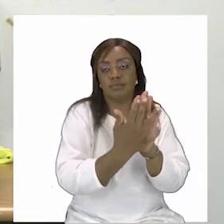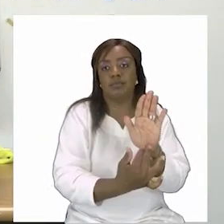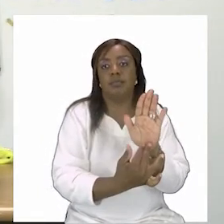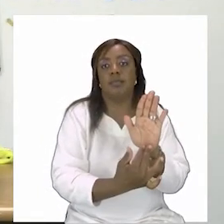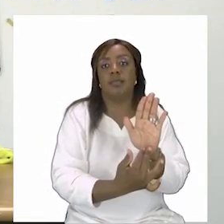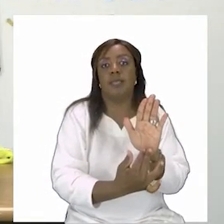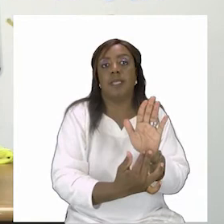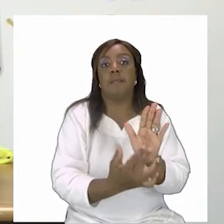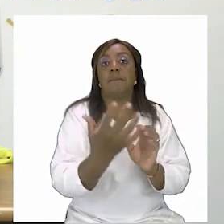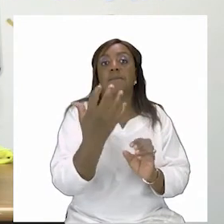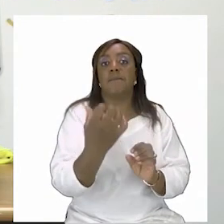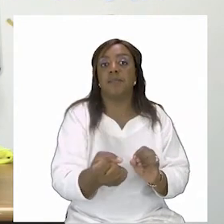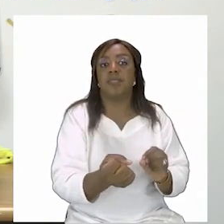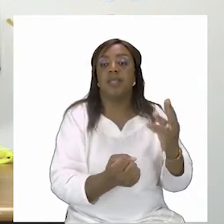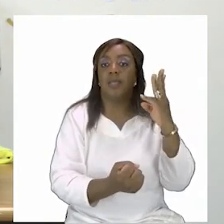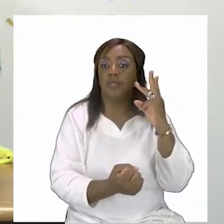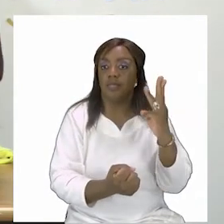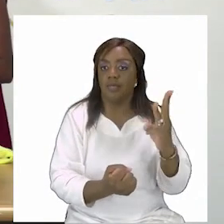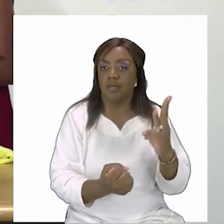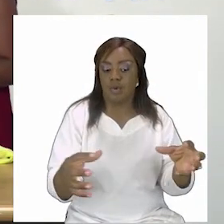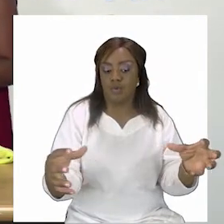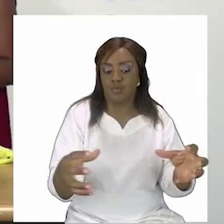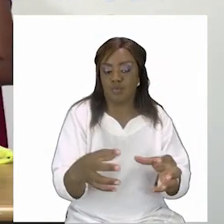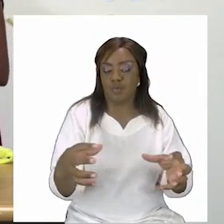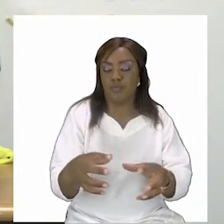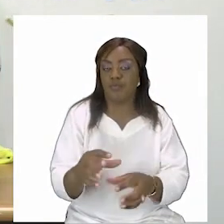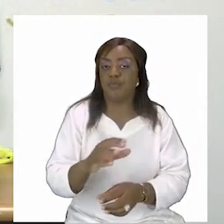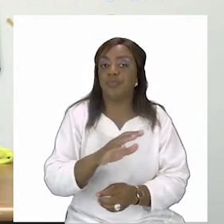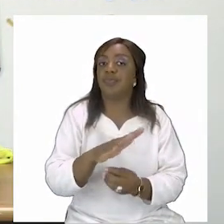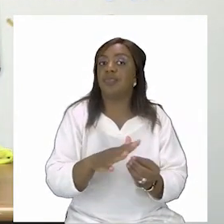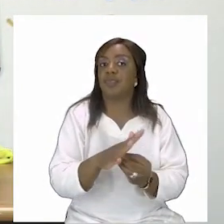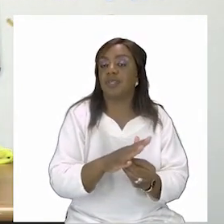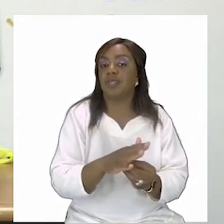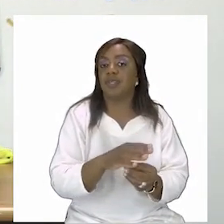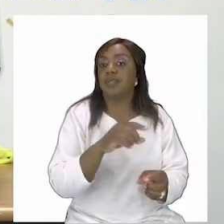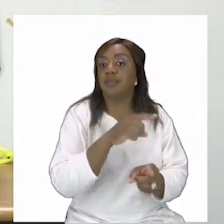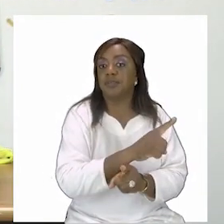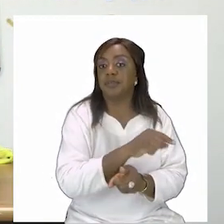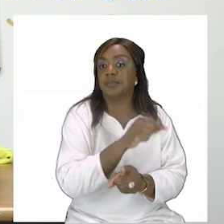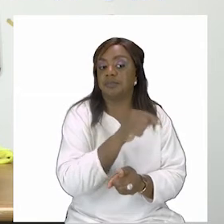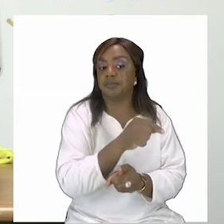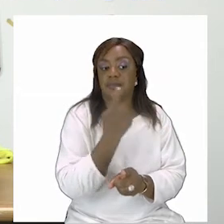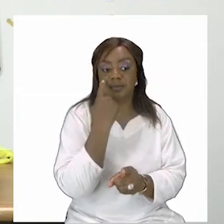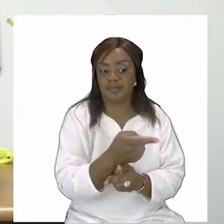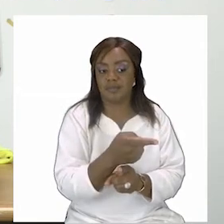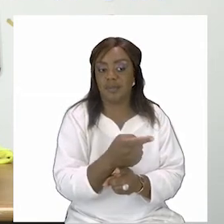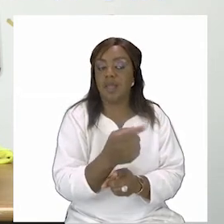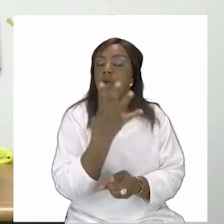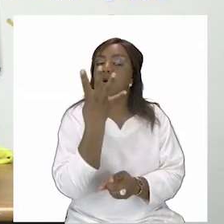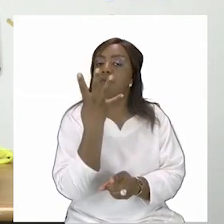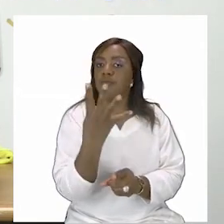board i have three different types of families now in this family you can see that there are four